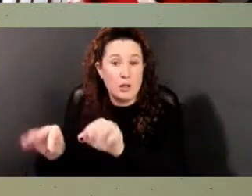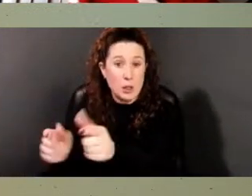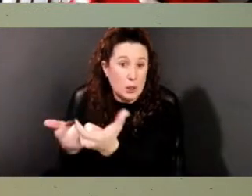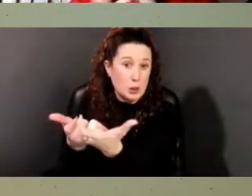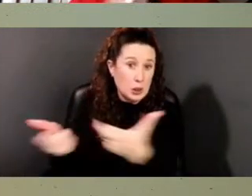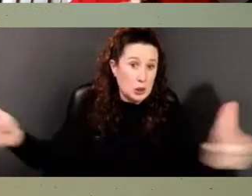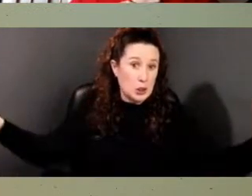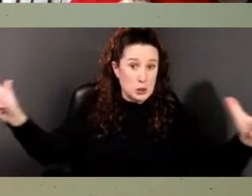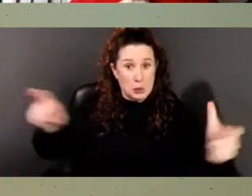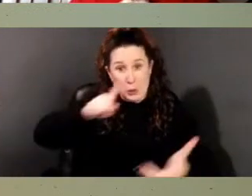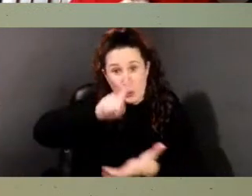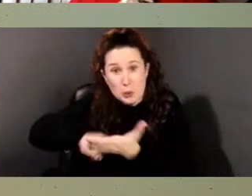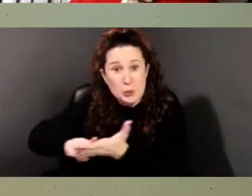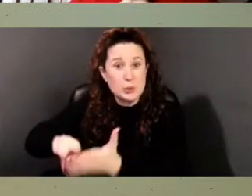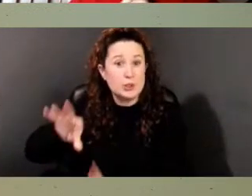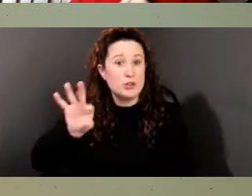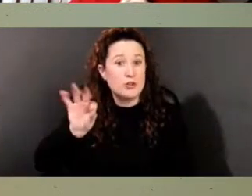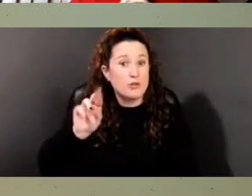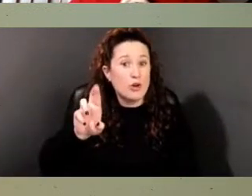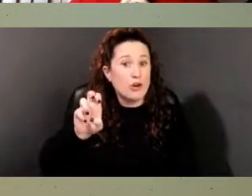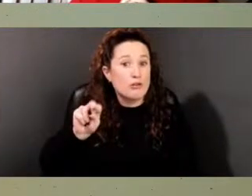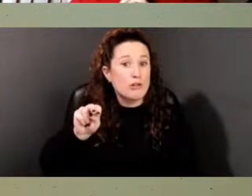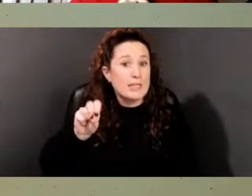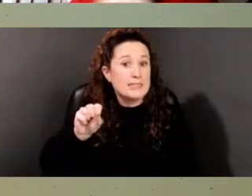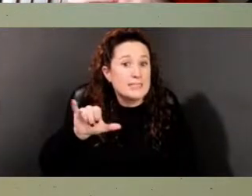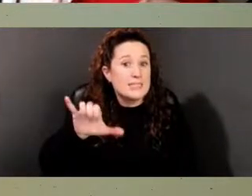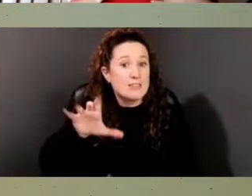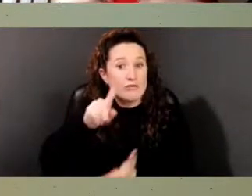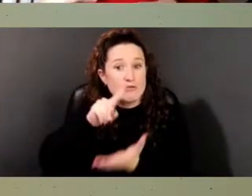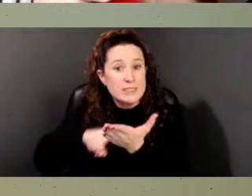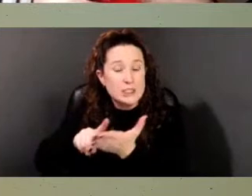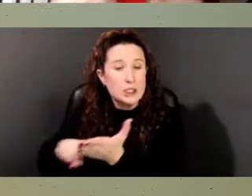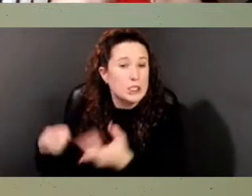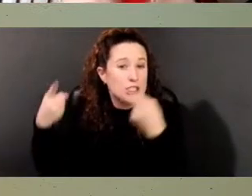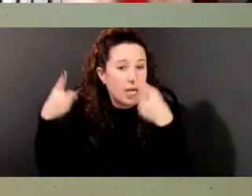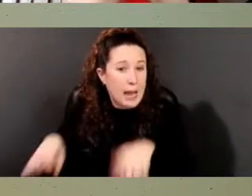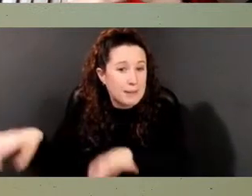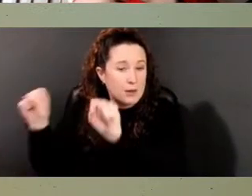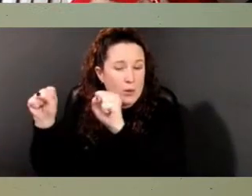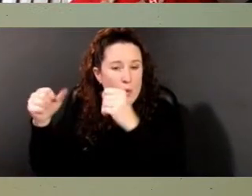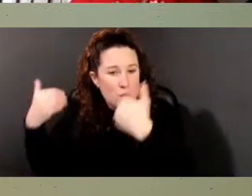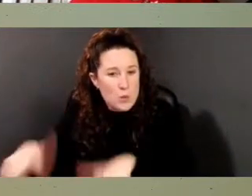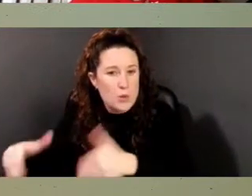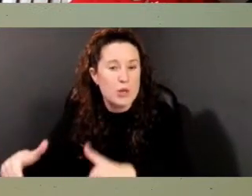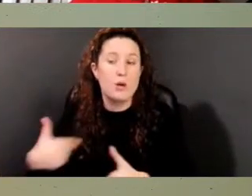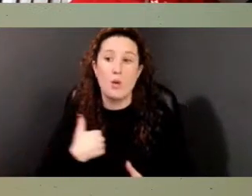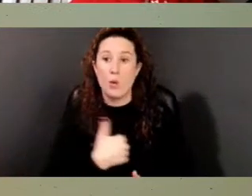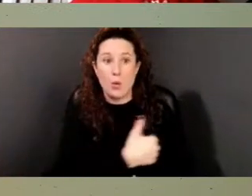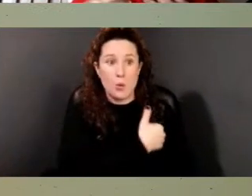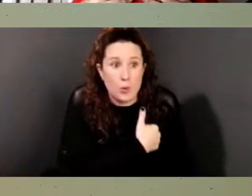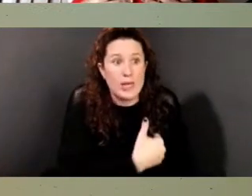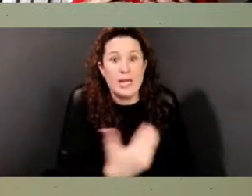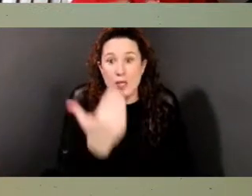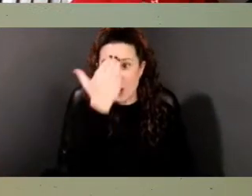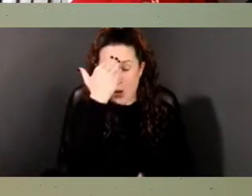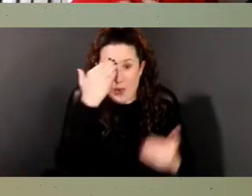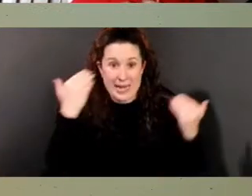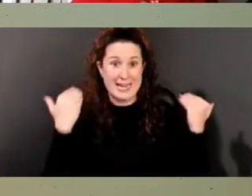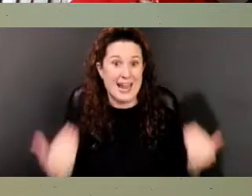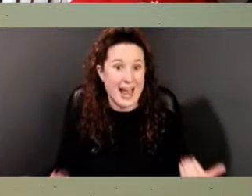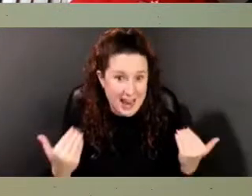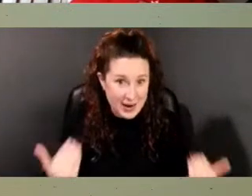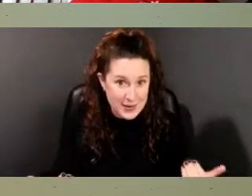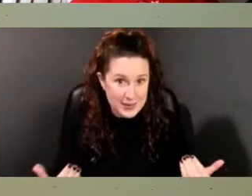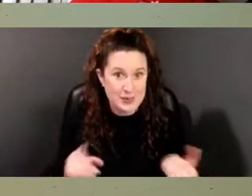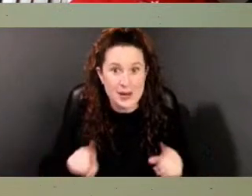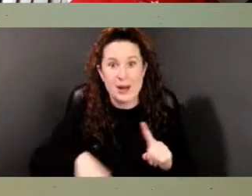forensic, um, you know, research on this. So we knew, we know so much now about black, the